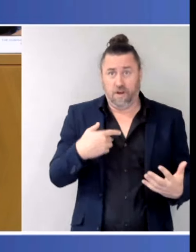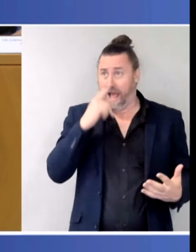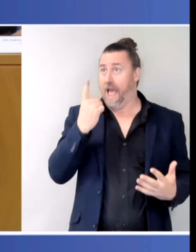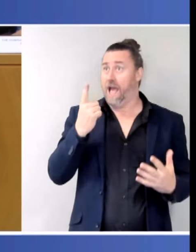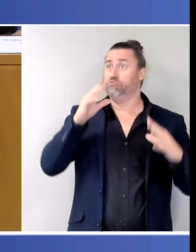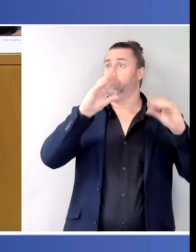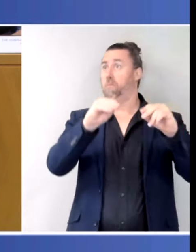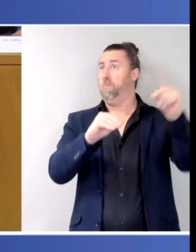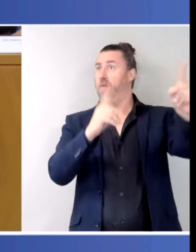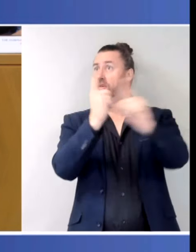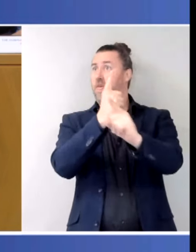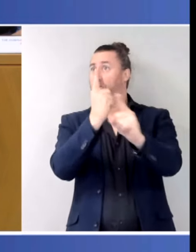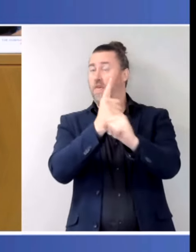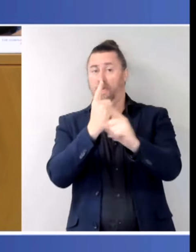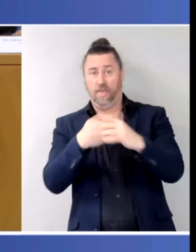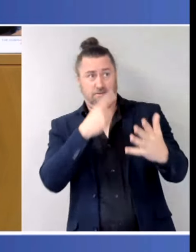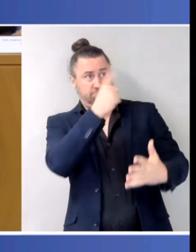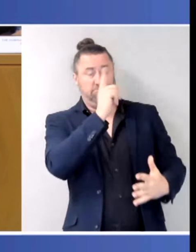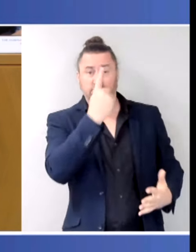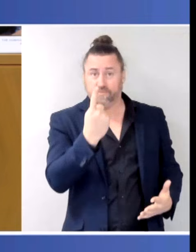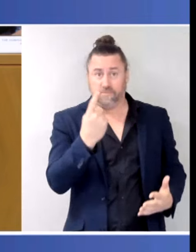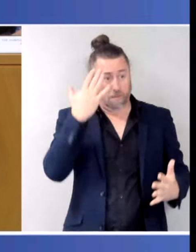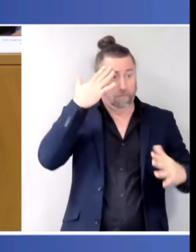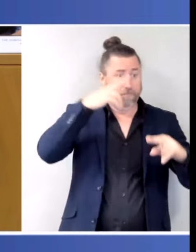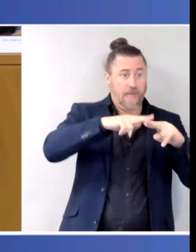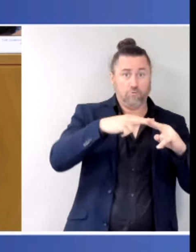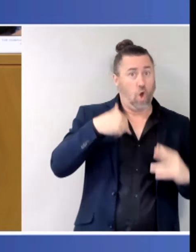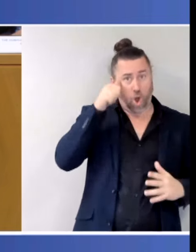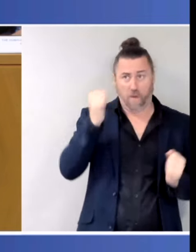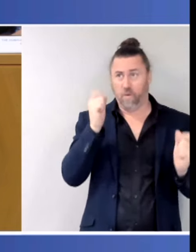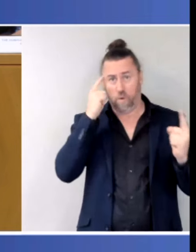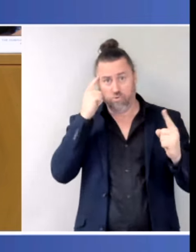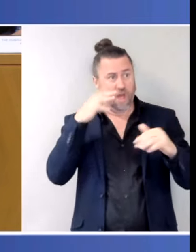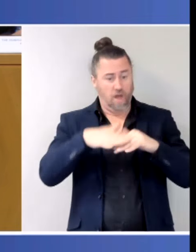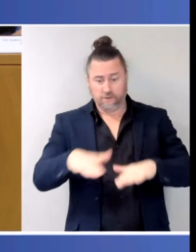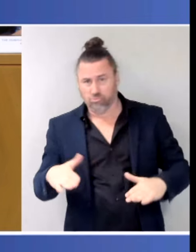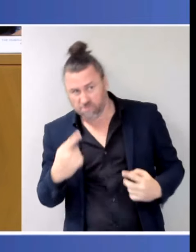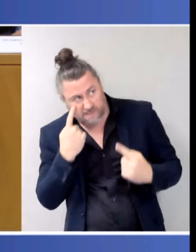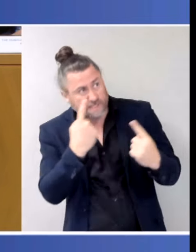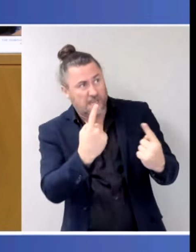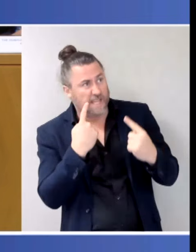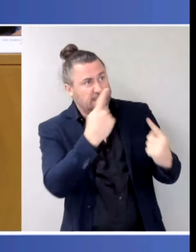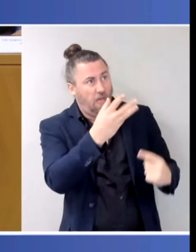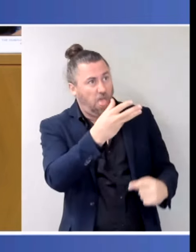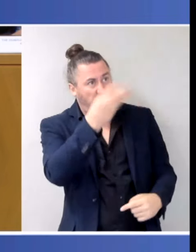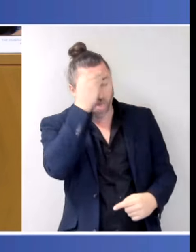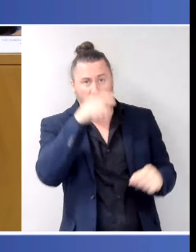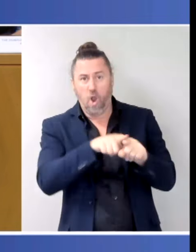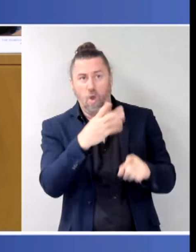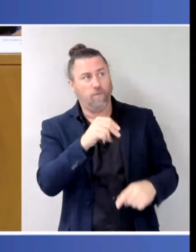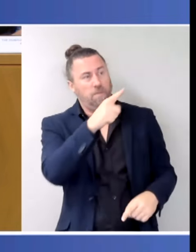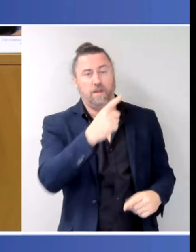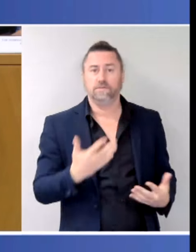media have a responsibility for, role to play as well, in not giving prominence